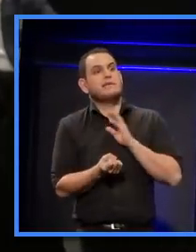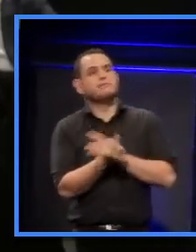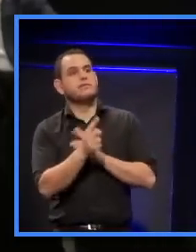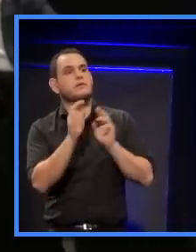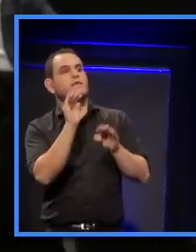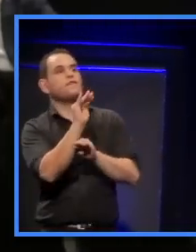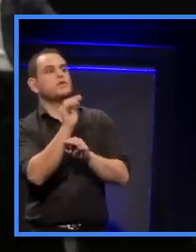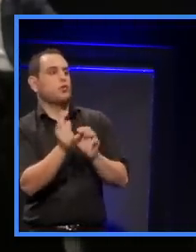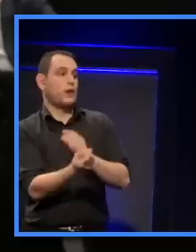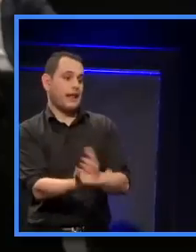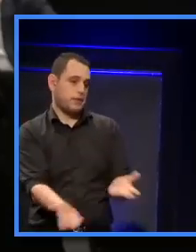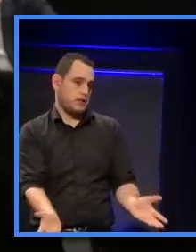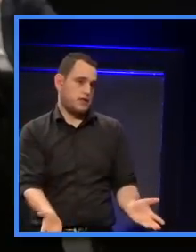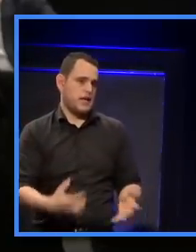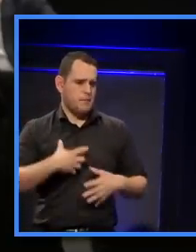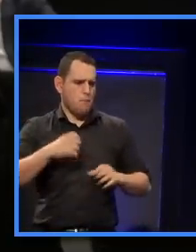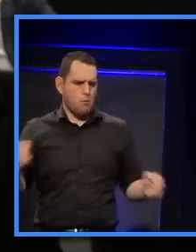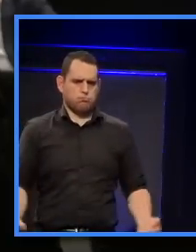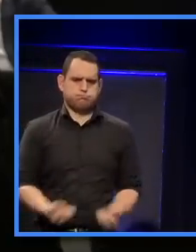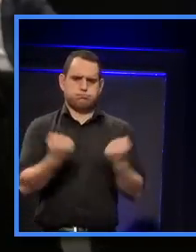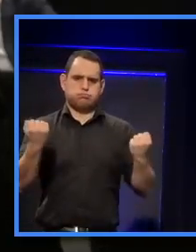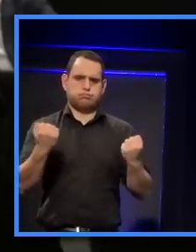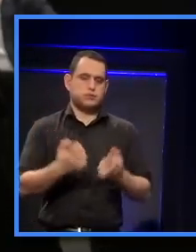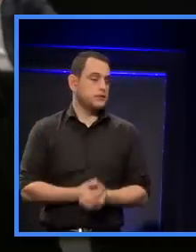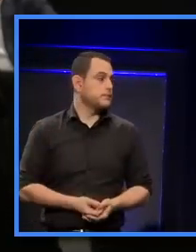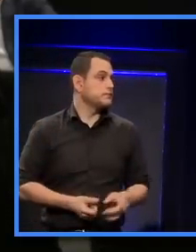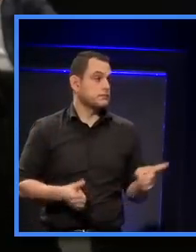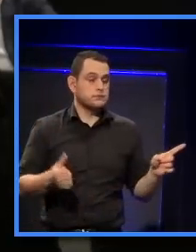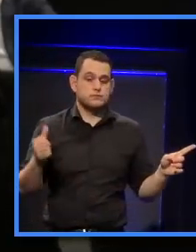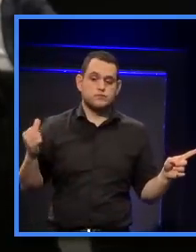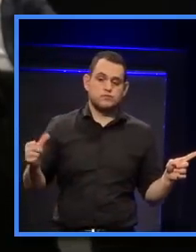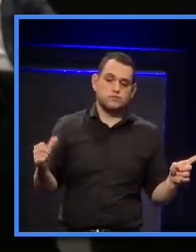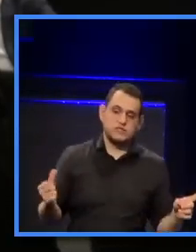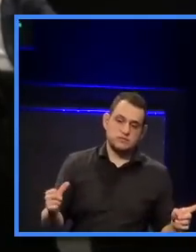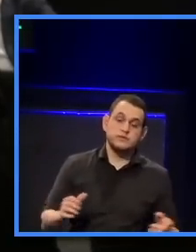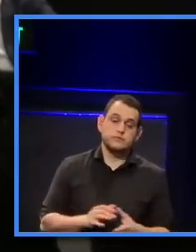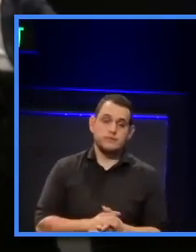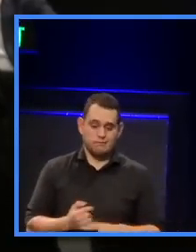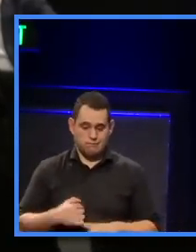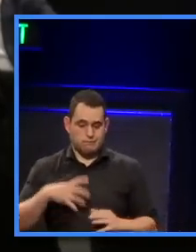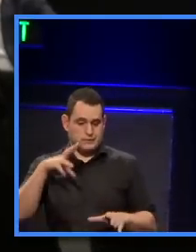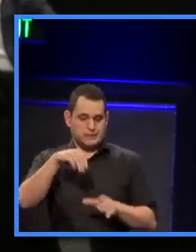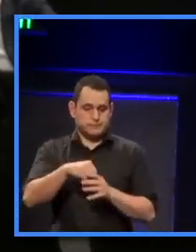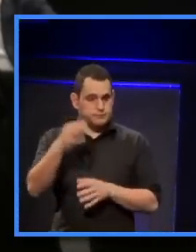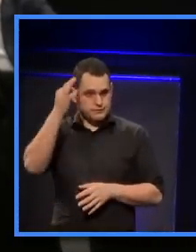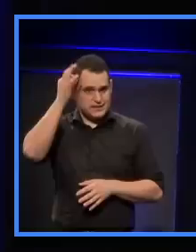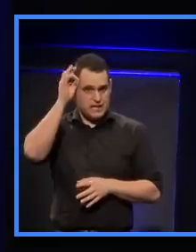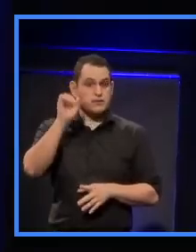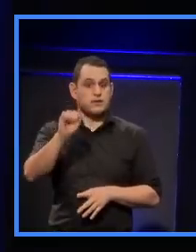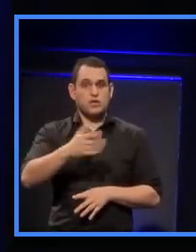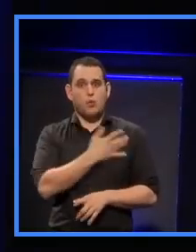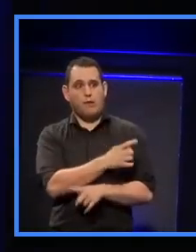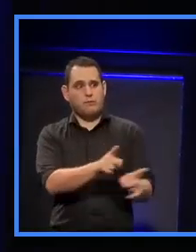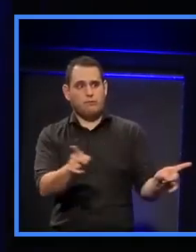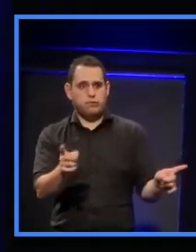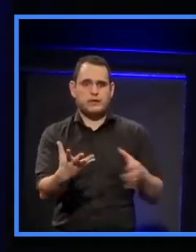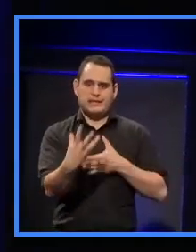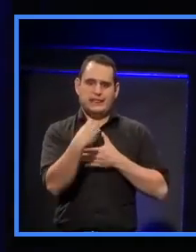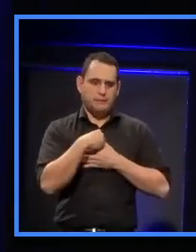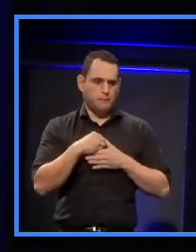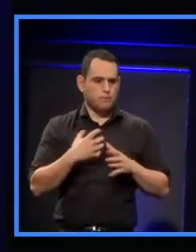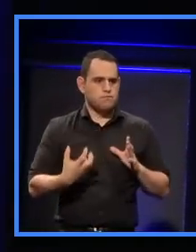look like, and be a bit more bold. Yeah, I mean, as a member of the council, we desperately want more people to be involved in